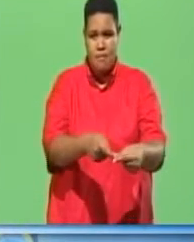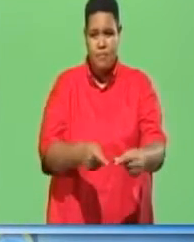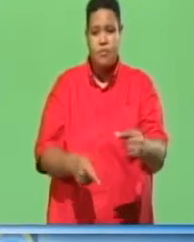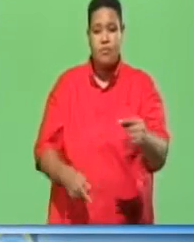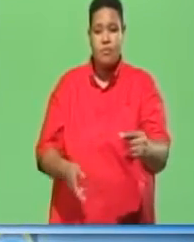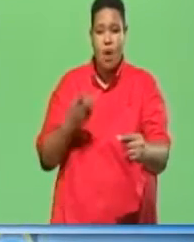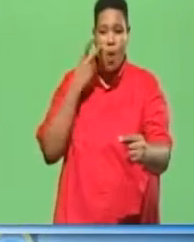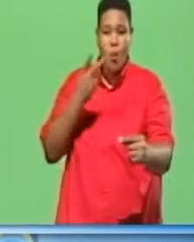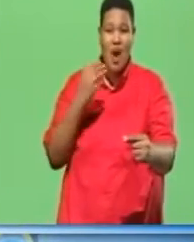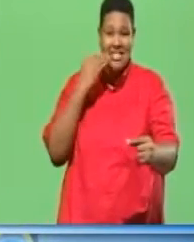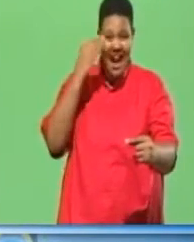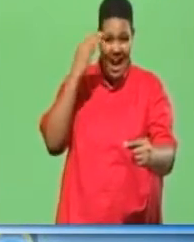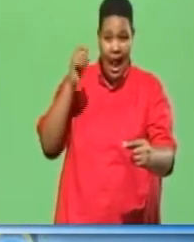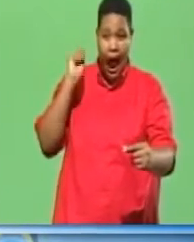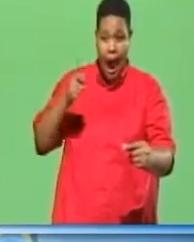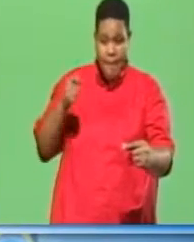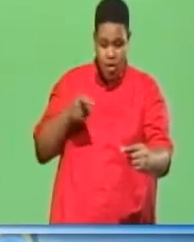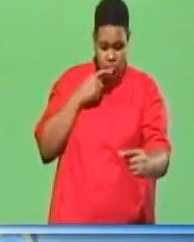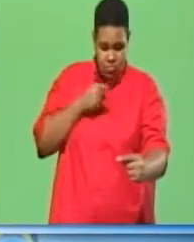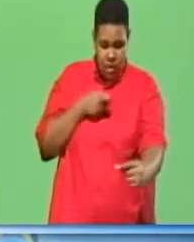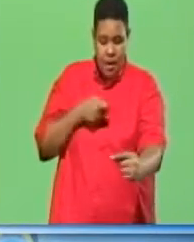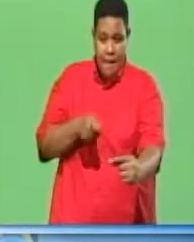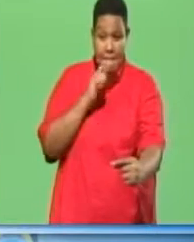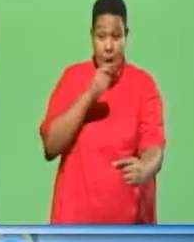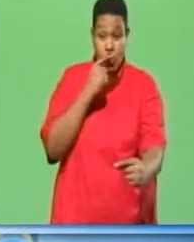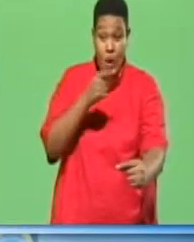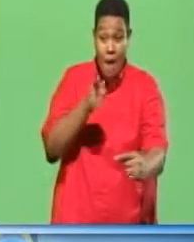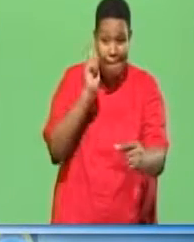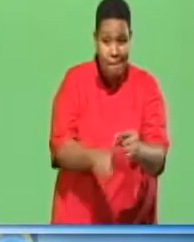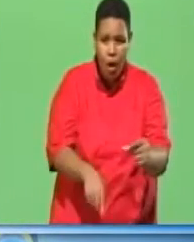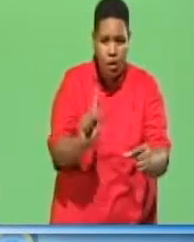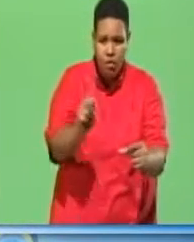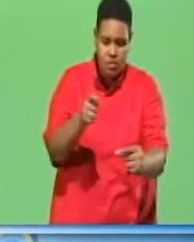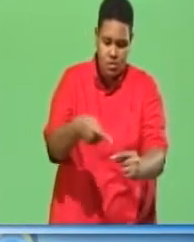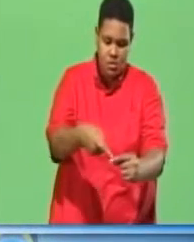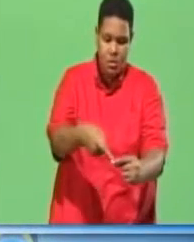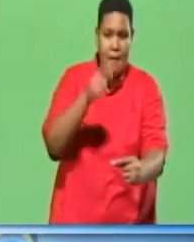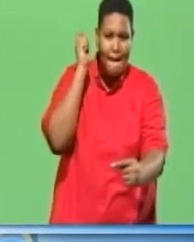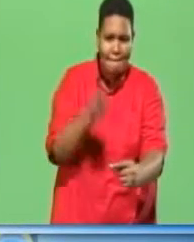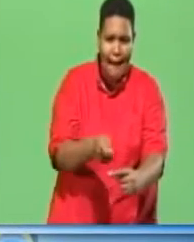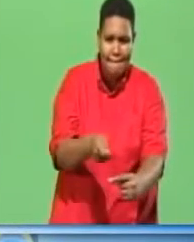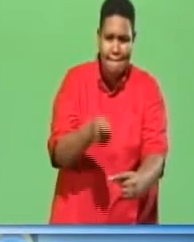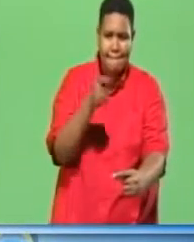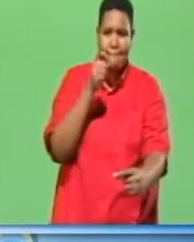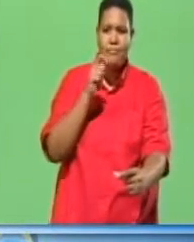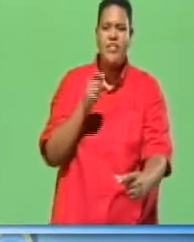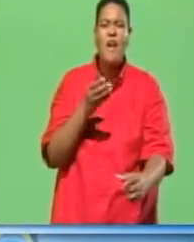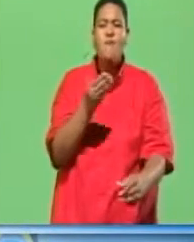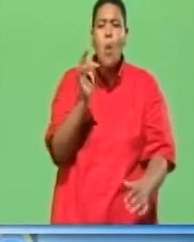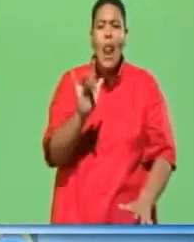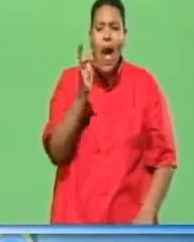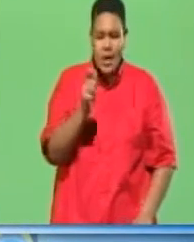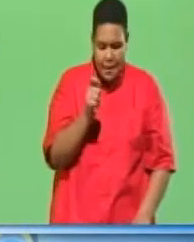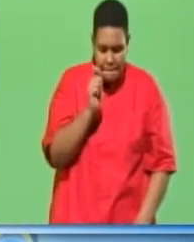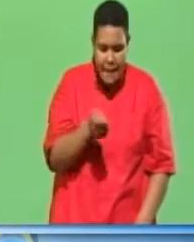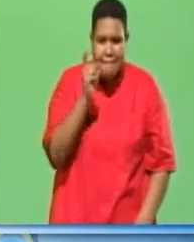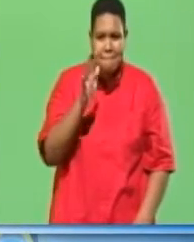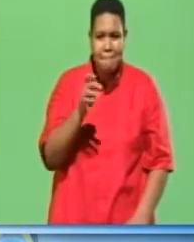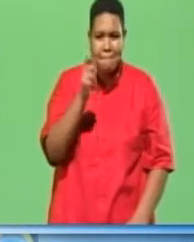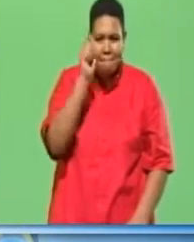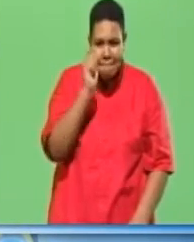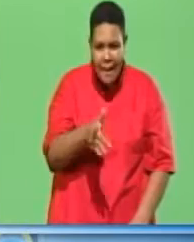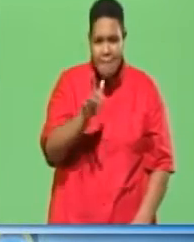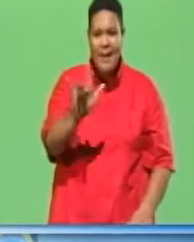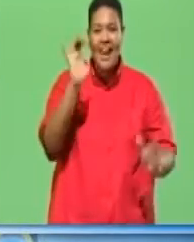watch the hammerhead to make sure that it strikes the nailhead squarely. Start it with a few gentle taps on the hammerhead.